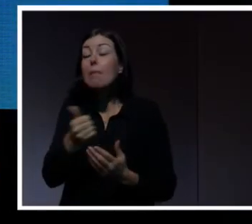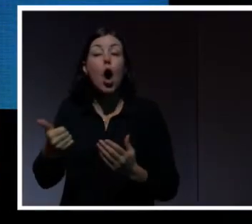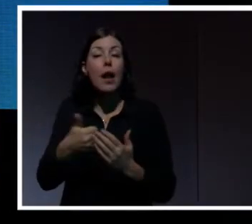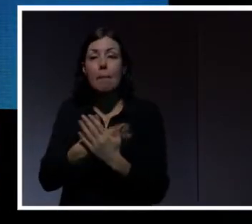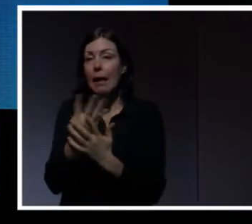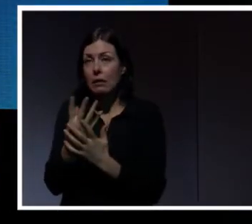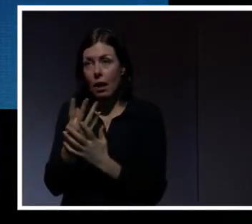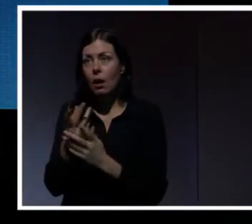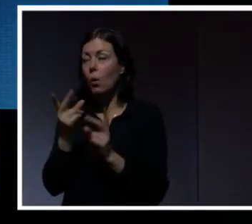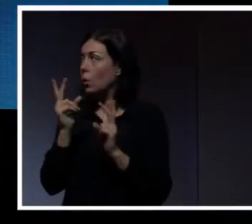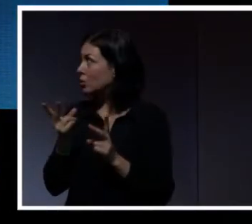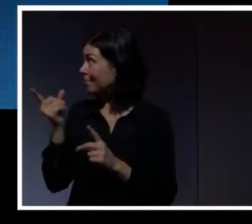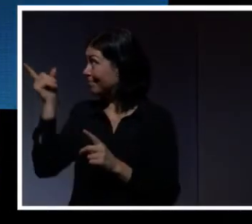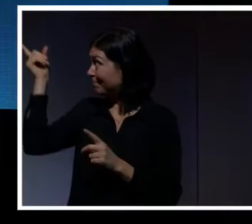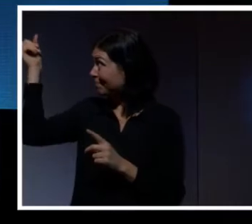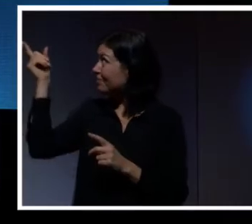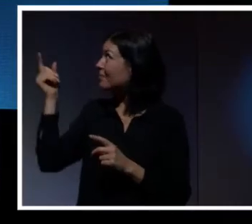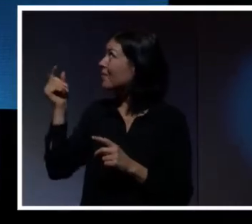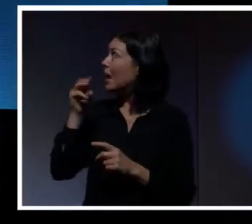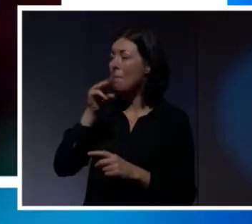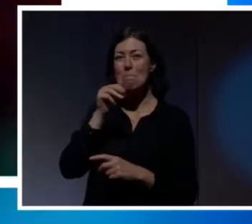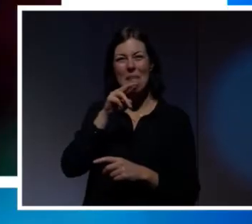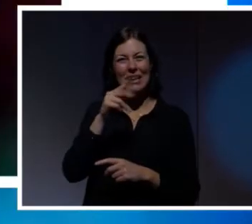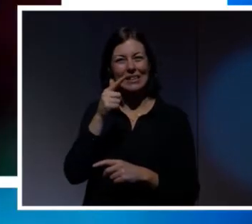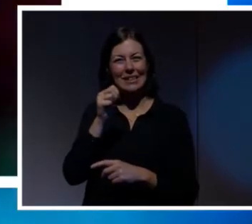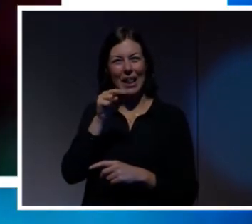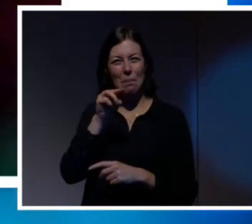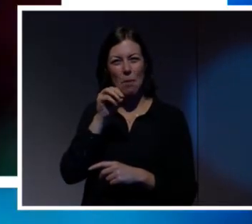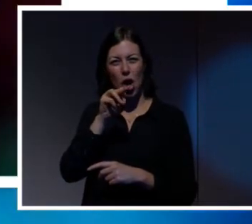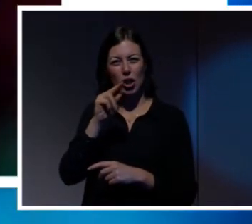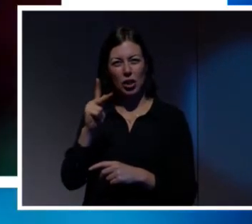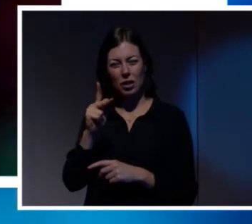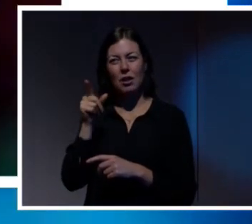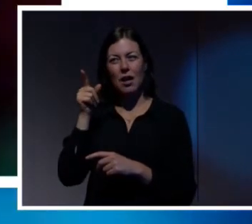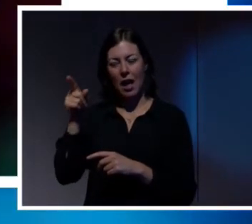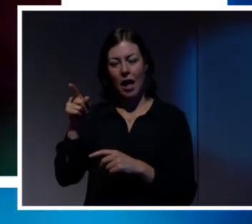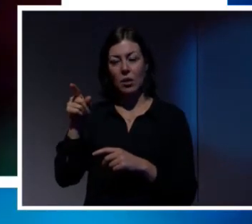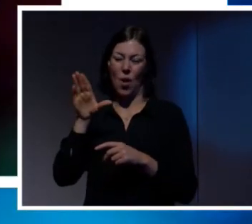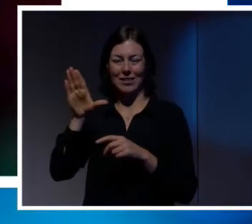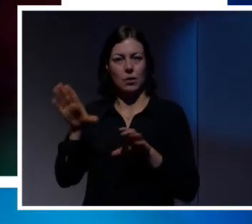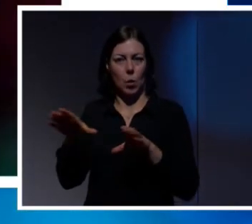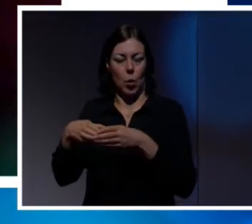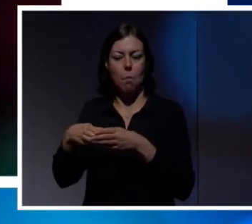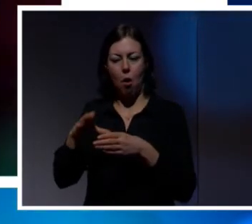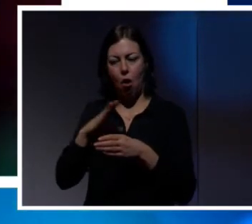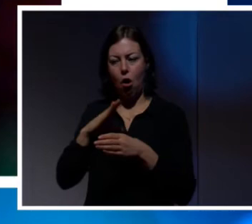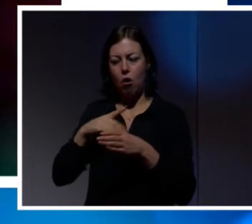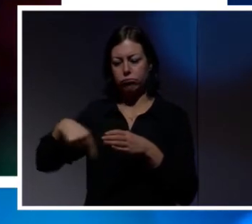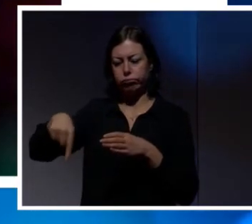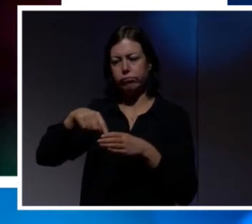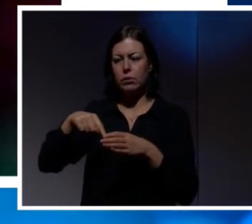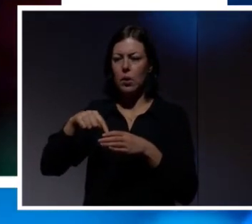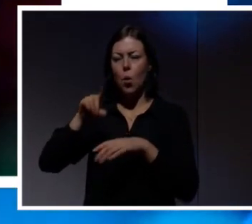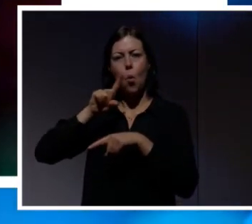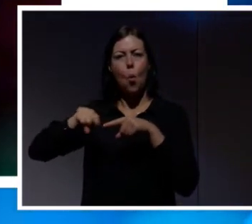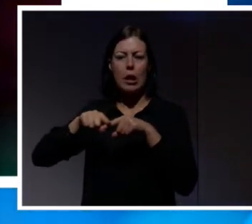it's also been, these guys here, this is Max Tengmark, and he's grouped together, or he's got a group of a very diverse